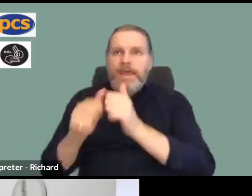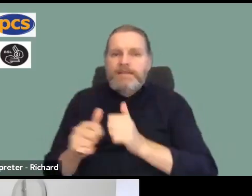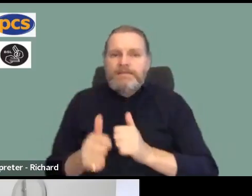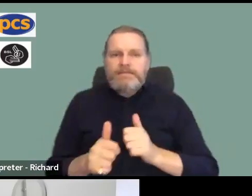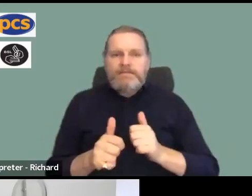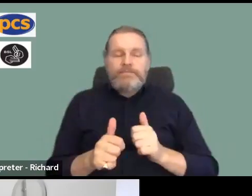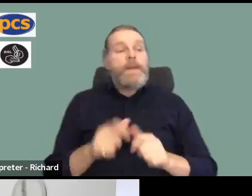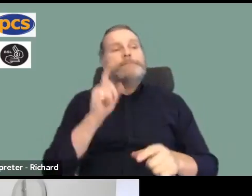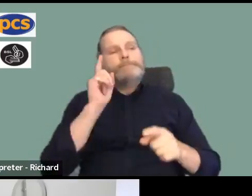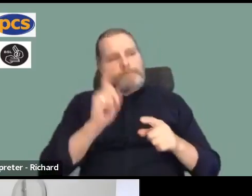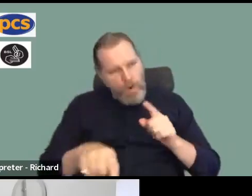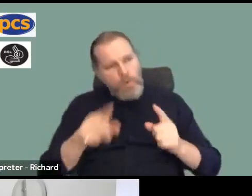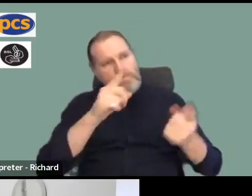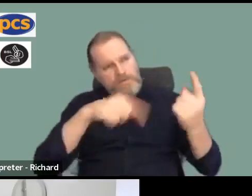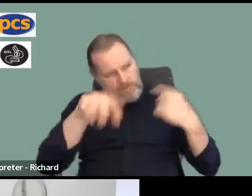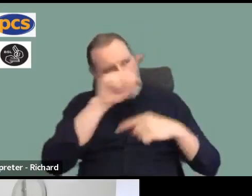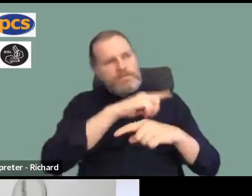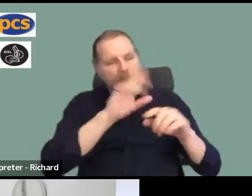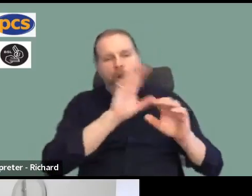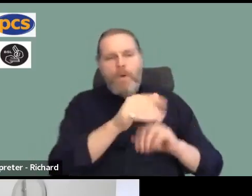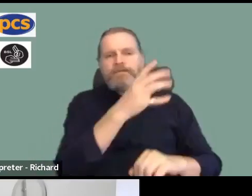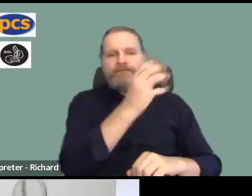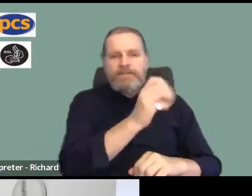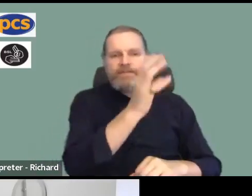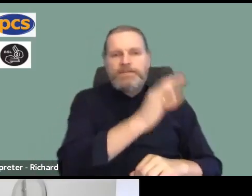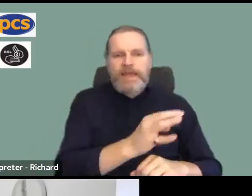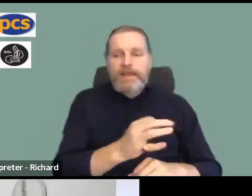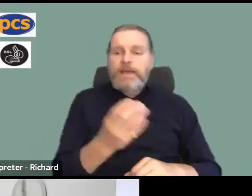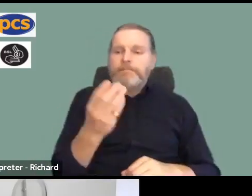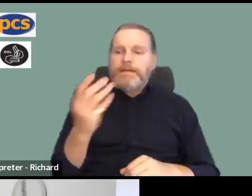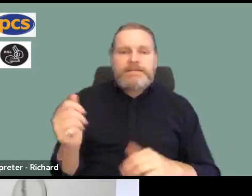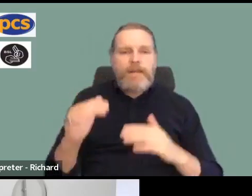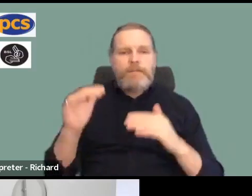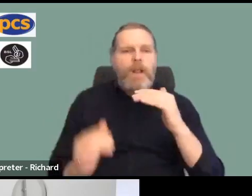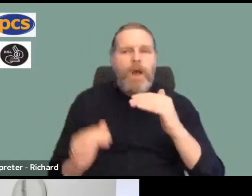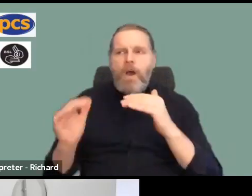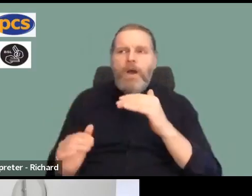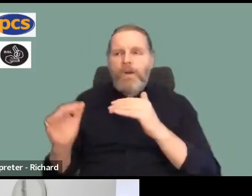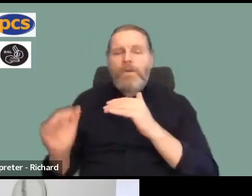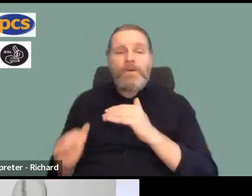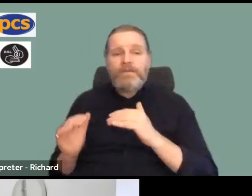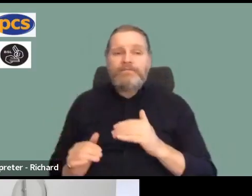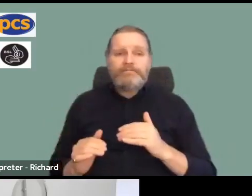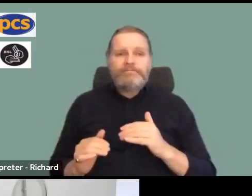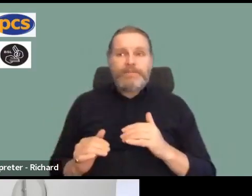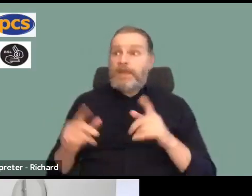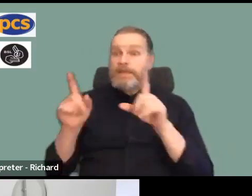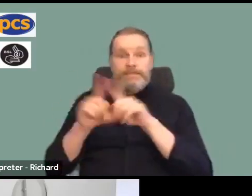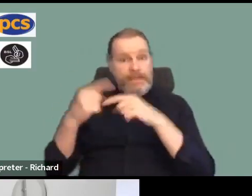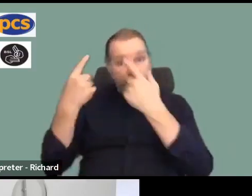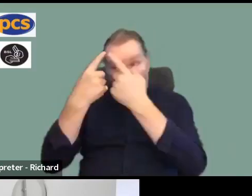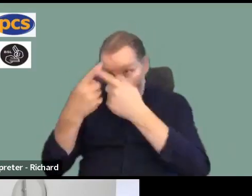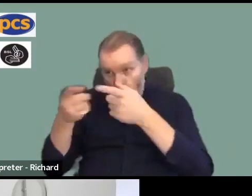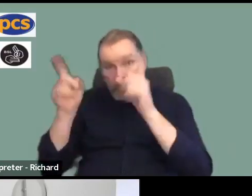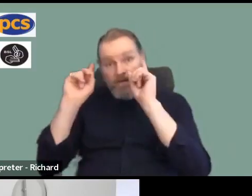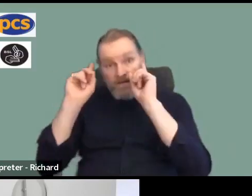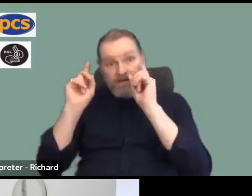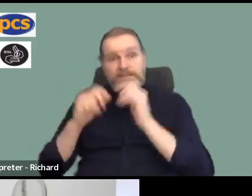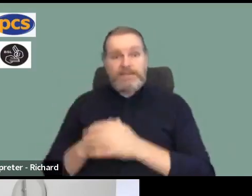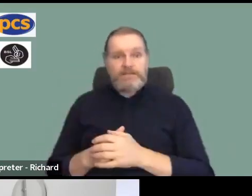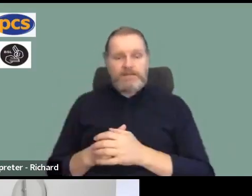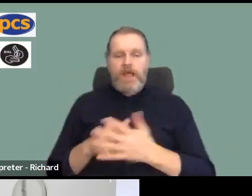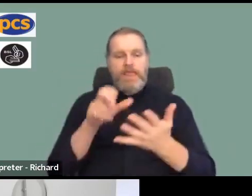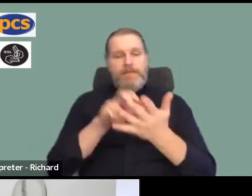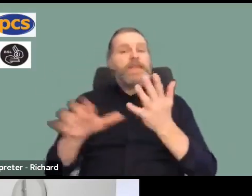won in most of them, but not in every single one. So we're not unique. Our colleagues in the universities, they run a ballot,